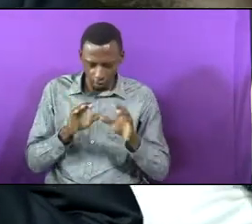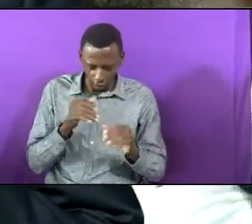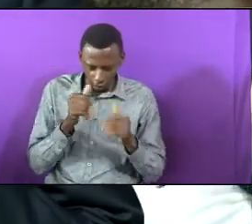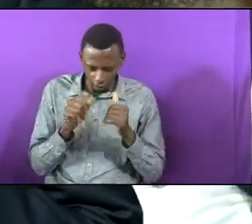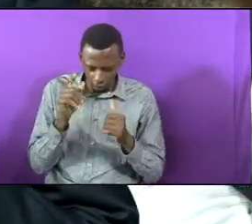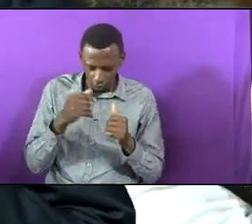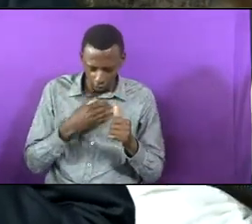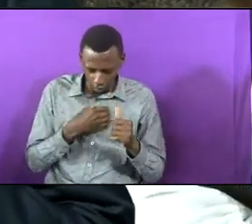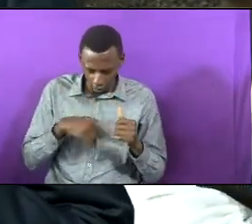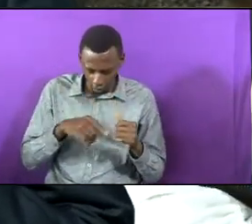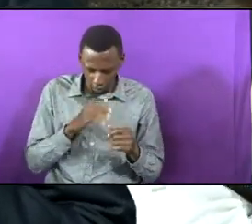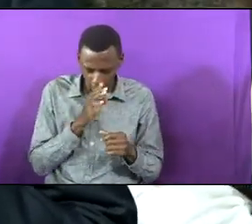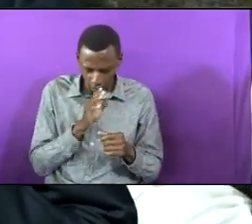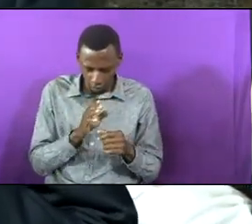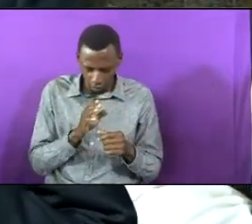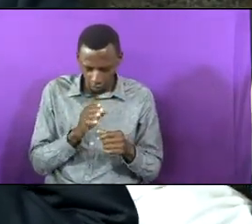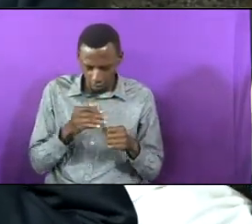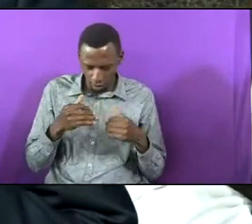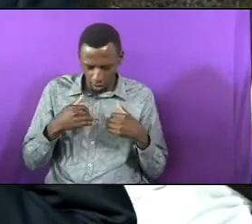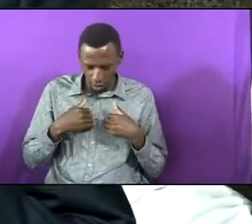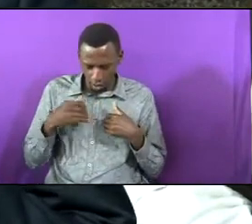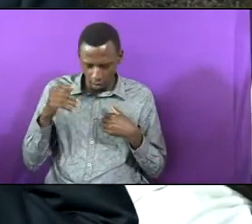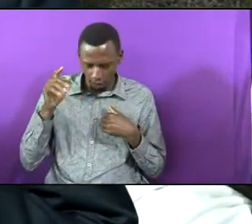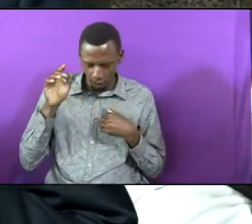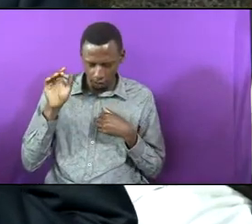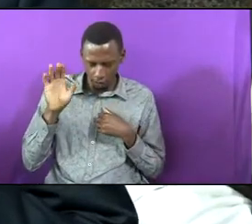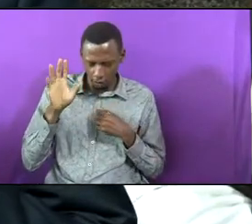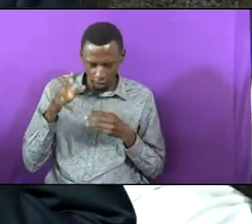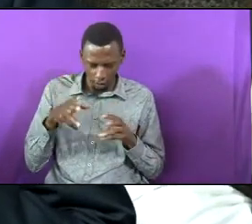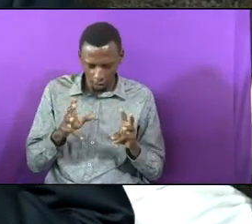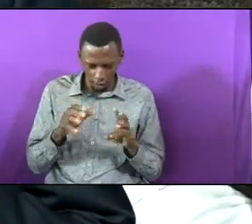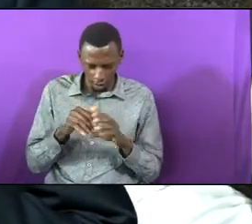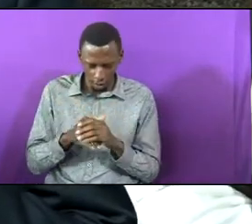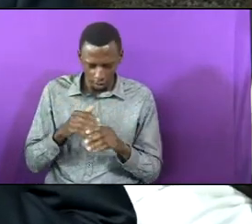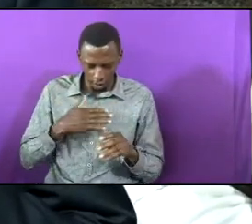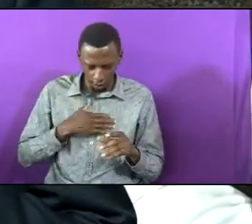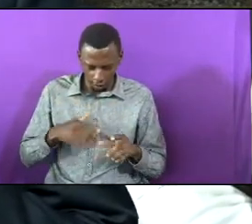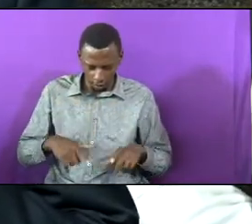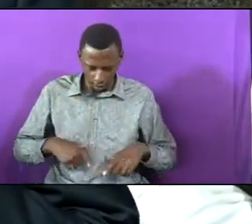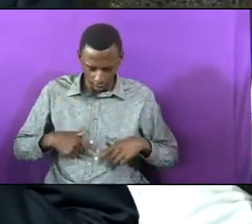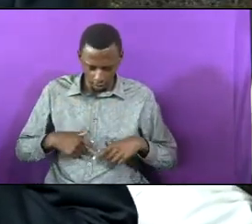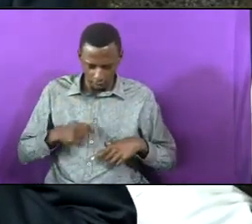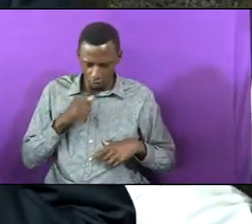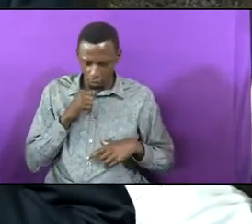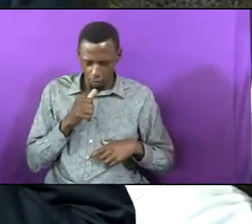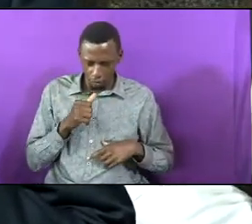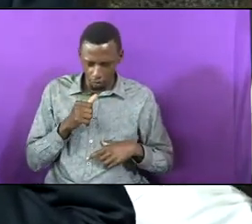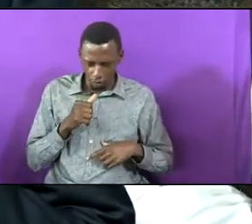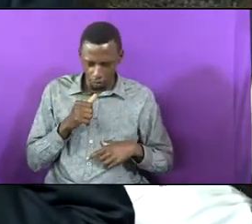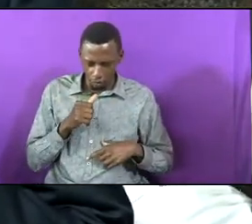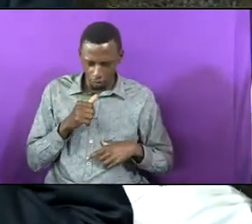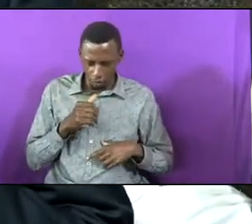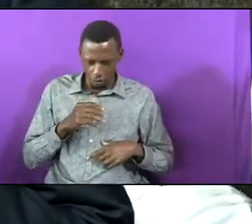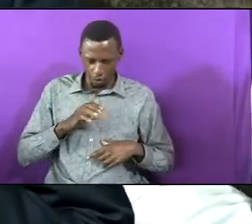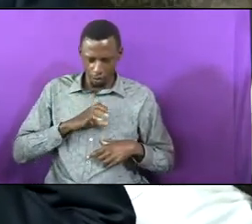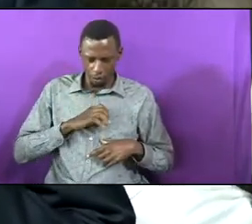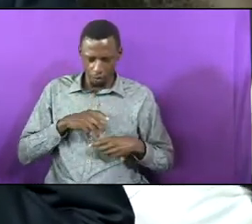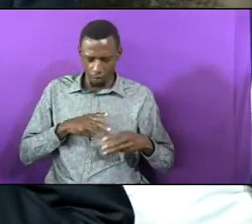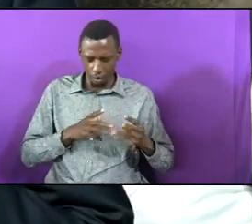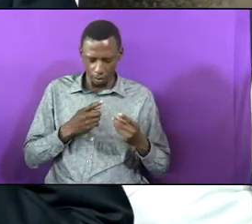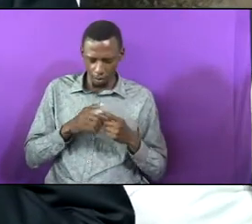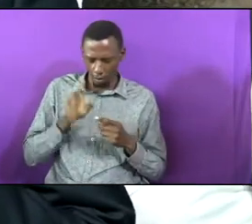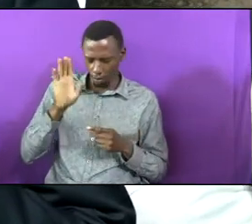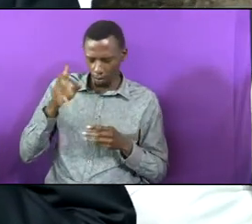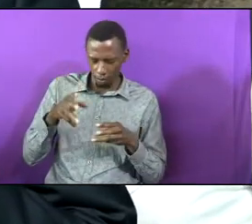to be. Have your way in our lives. Not our way but your way. We praise your name Lord for your